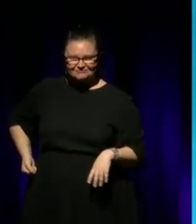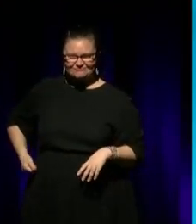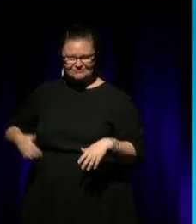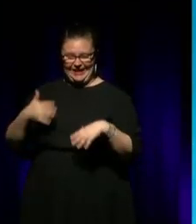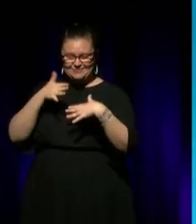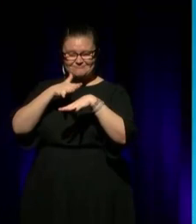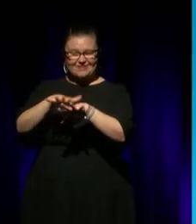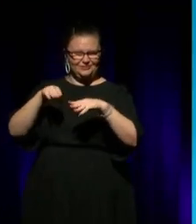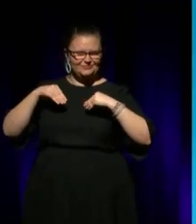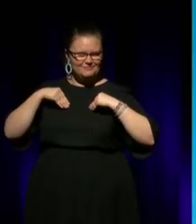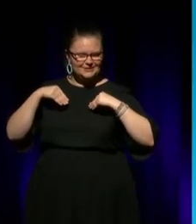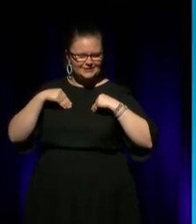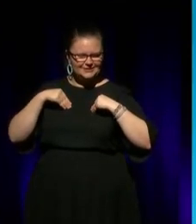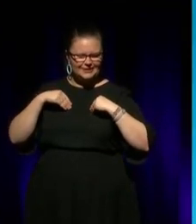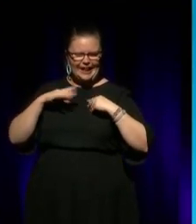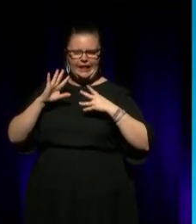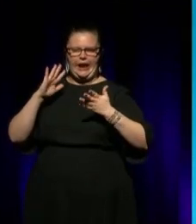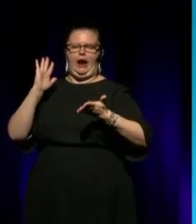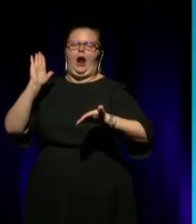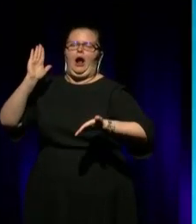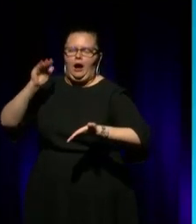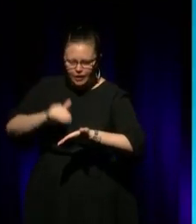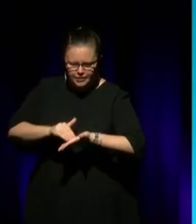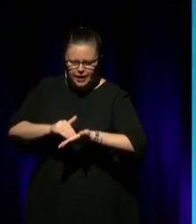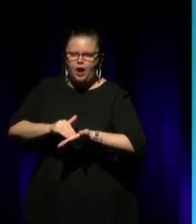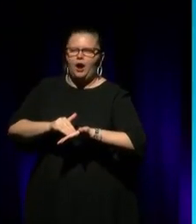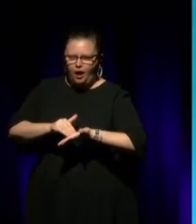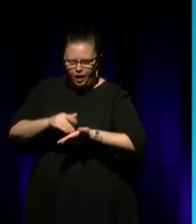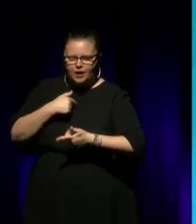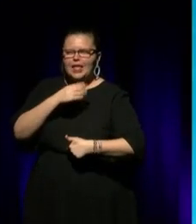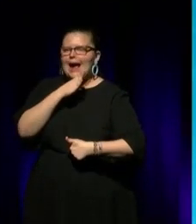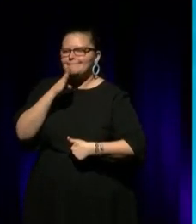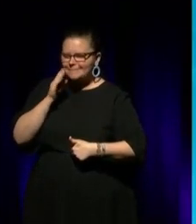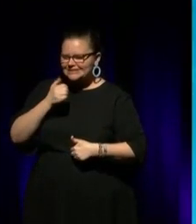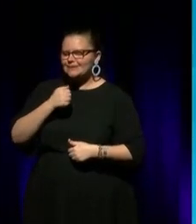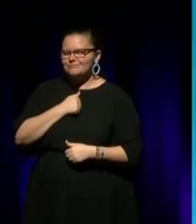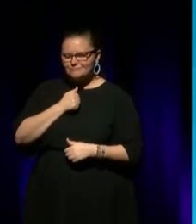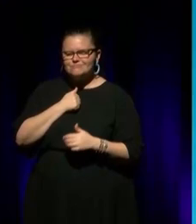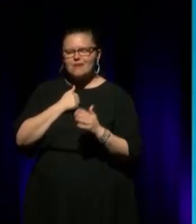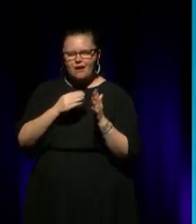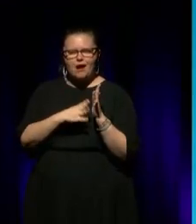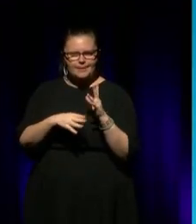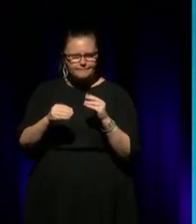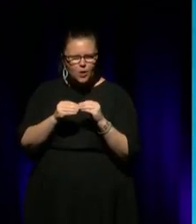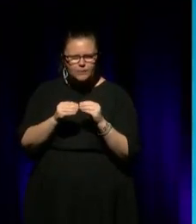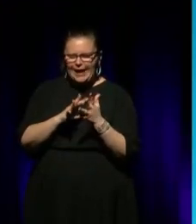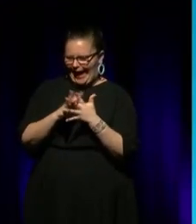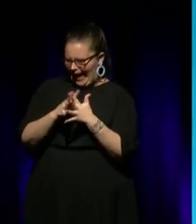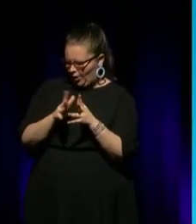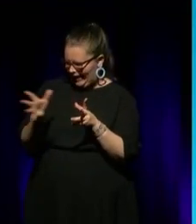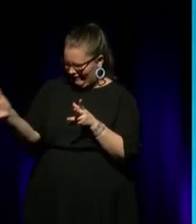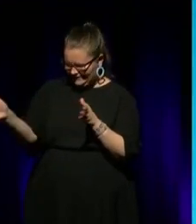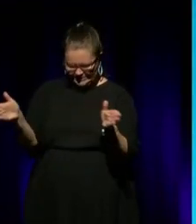company. It wasn't until I got there that I realised I was missing my mob. And then I was like, how do I have both?